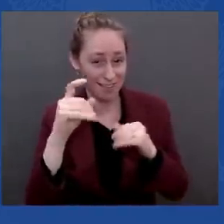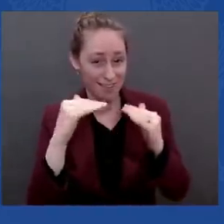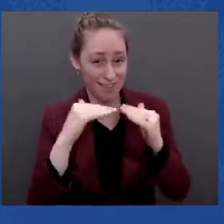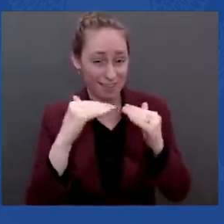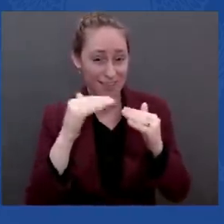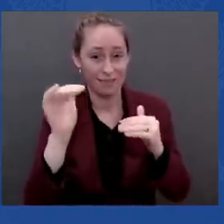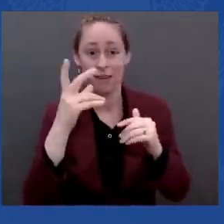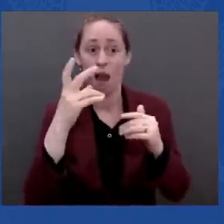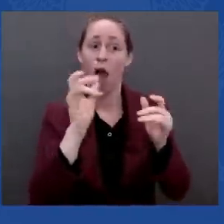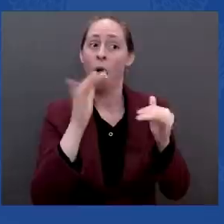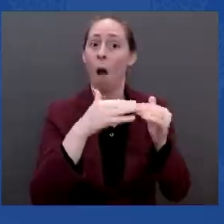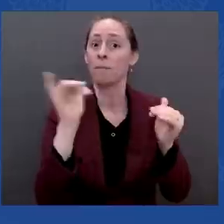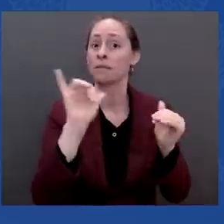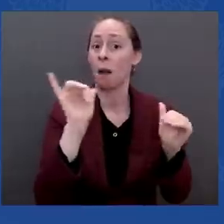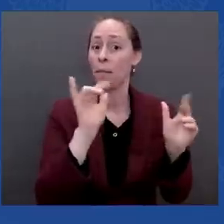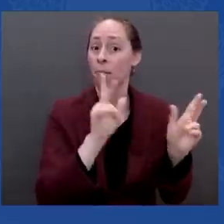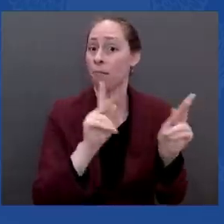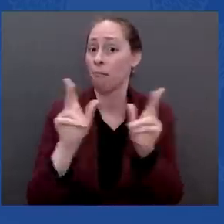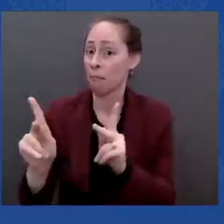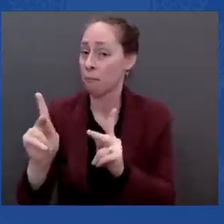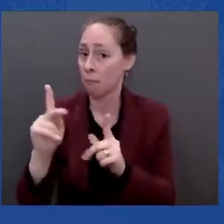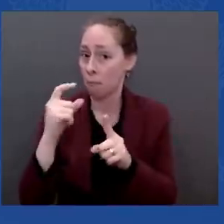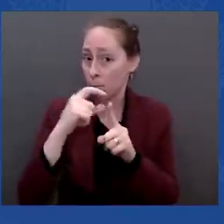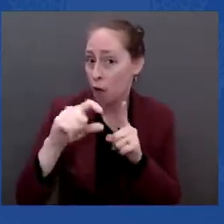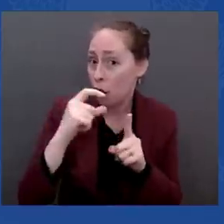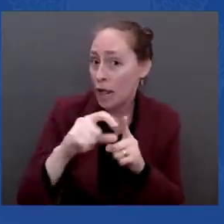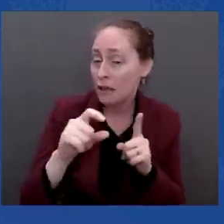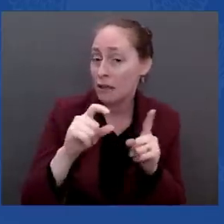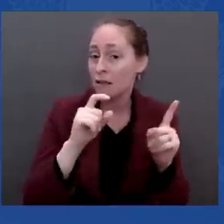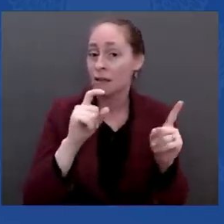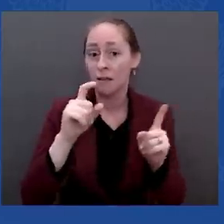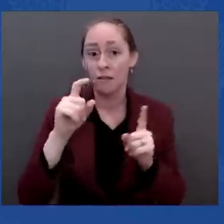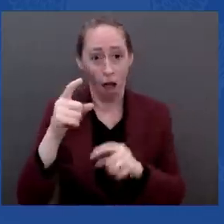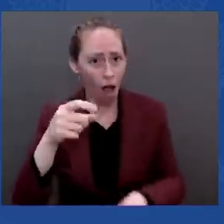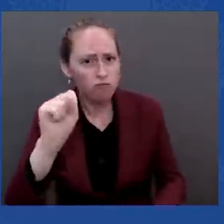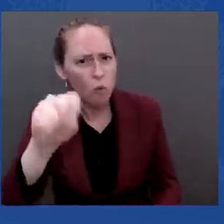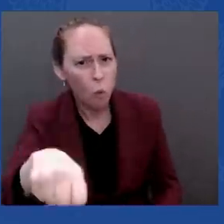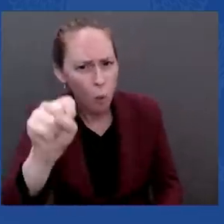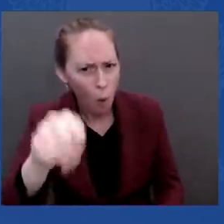Russian bullets, missiles and tanks in Ukraine. Yes, I am.